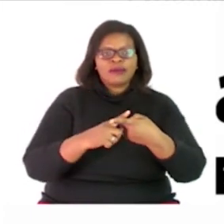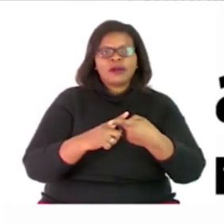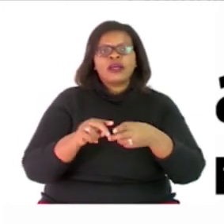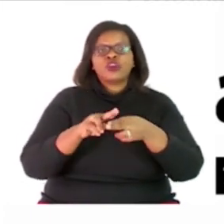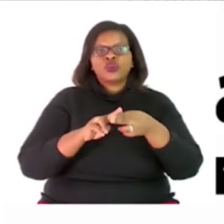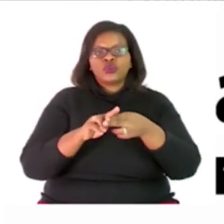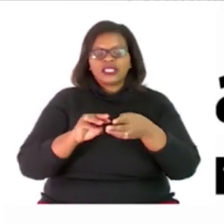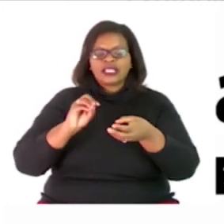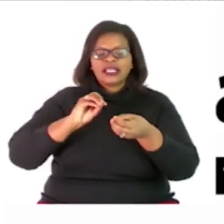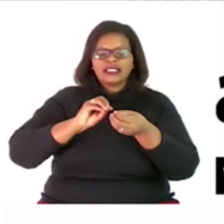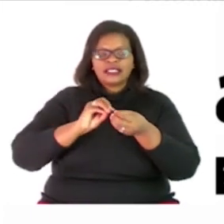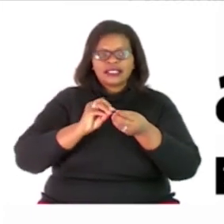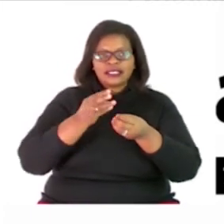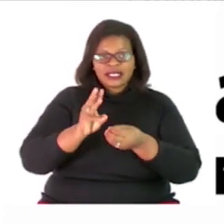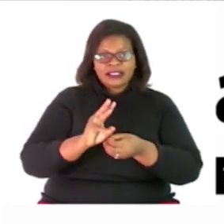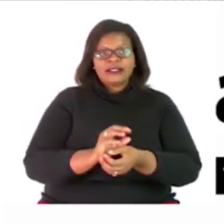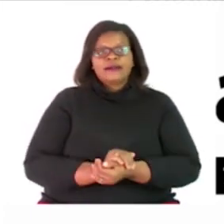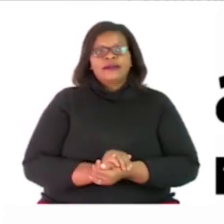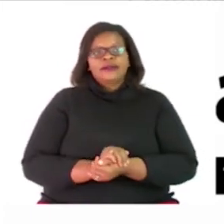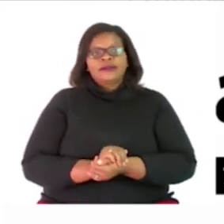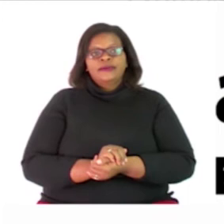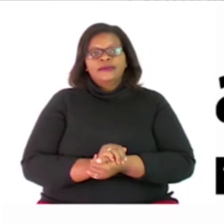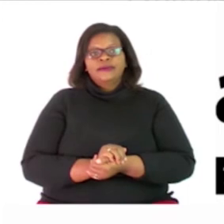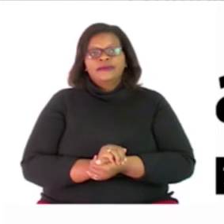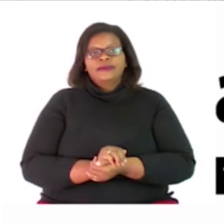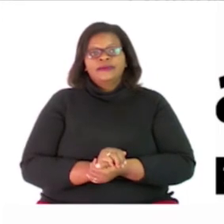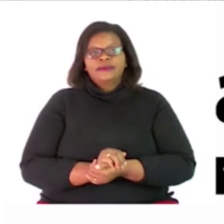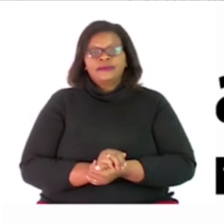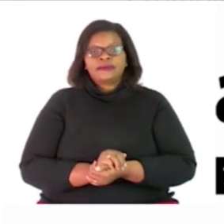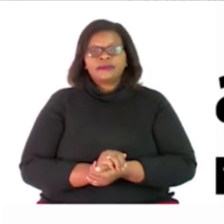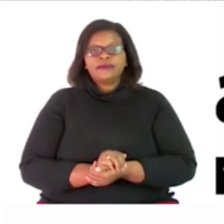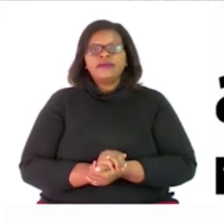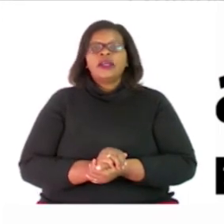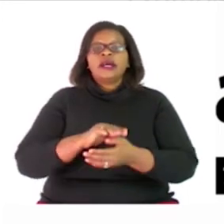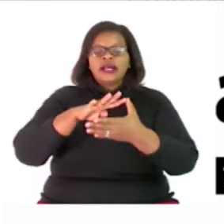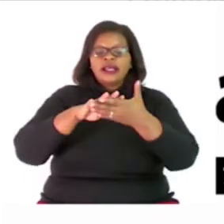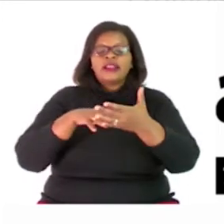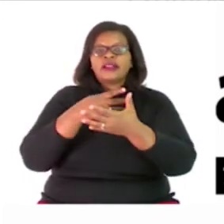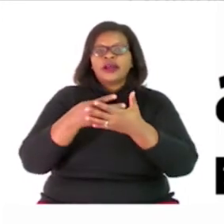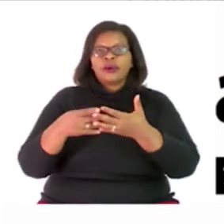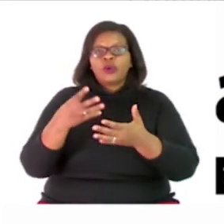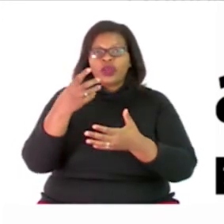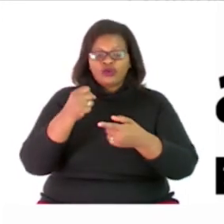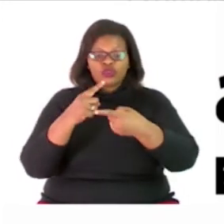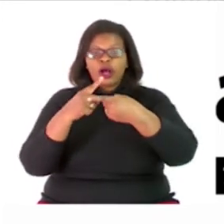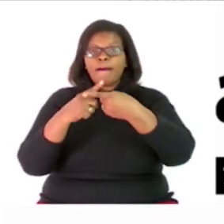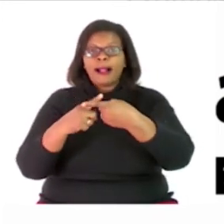answer of those numbers in the block we will find the multiples of 8